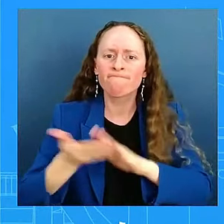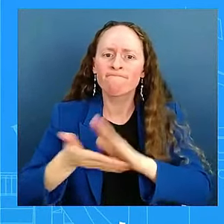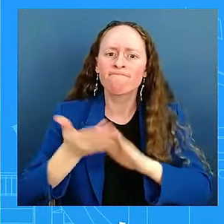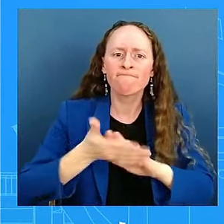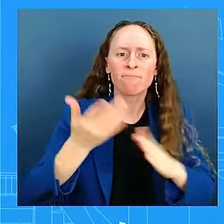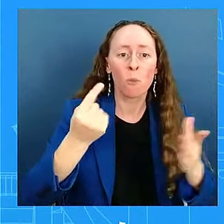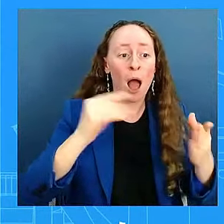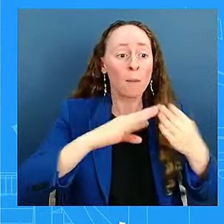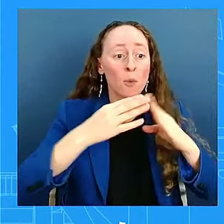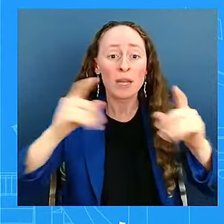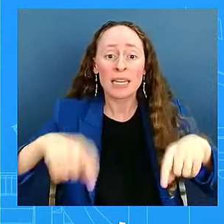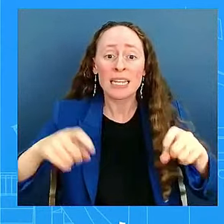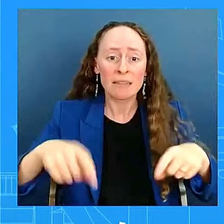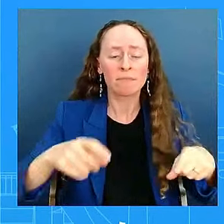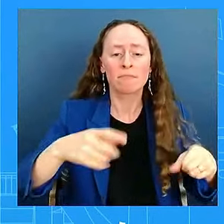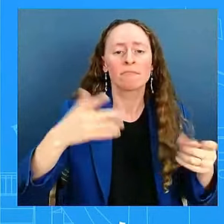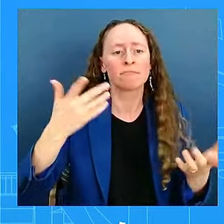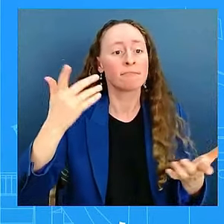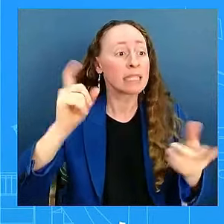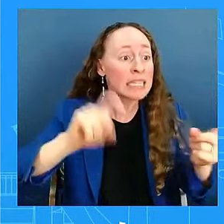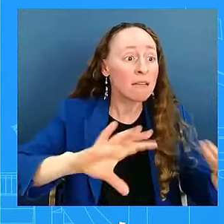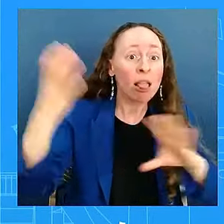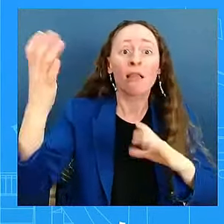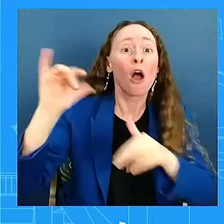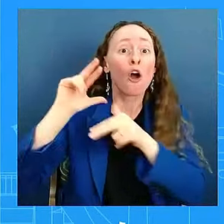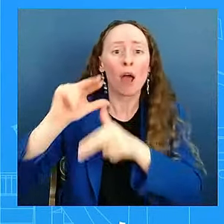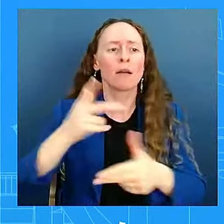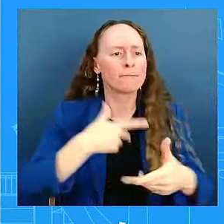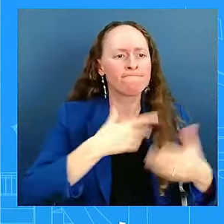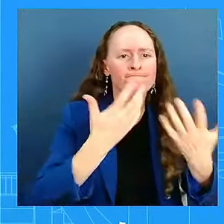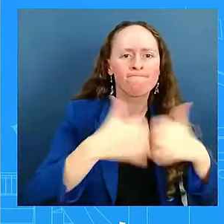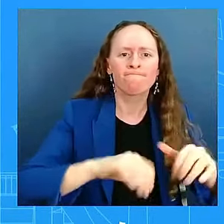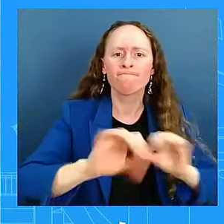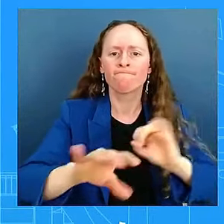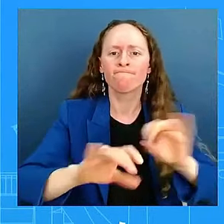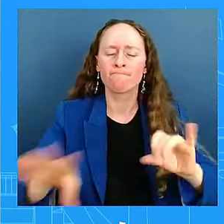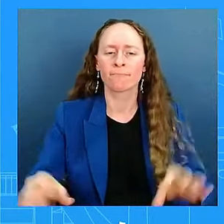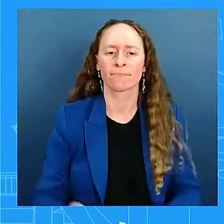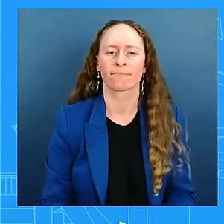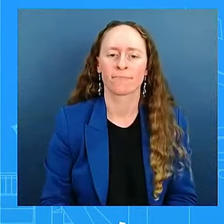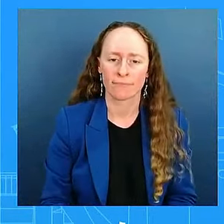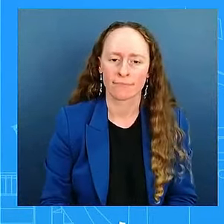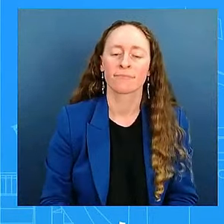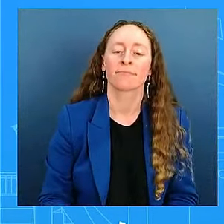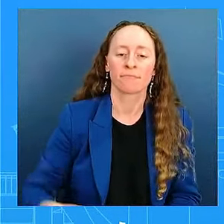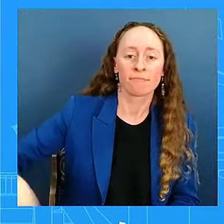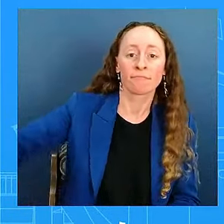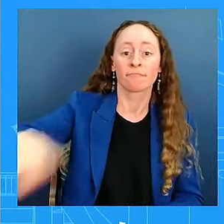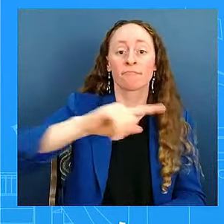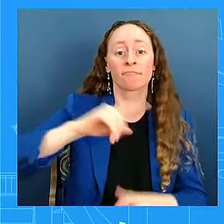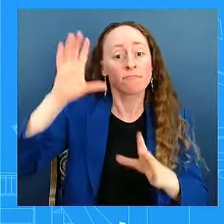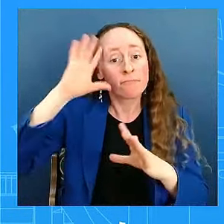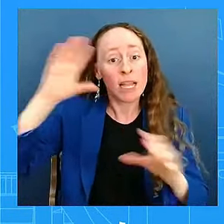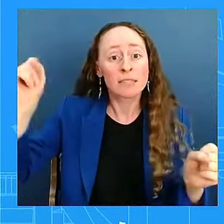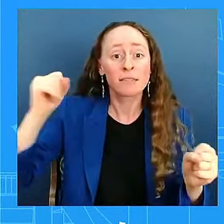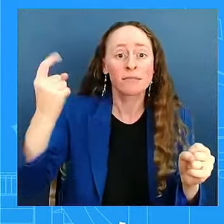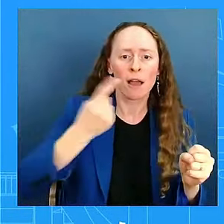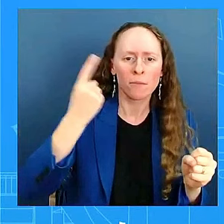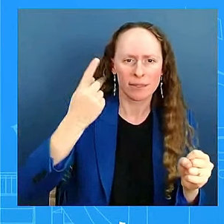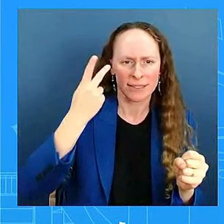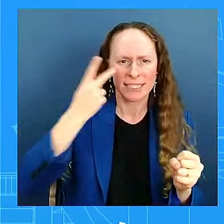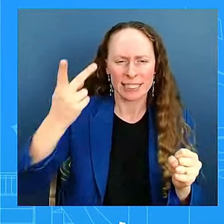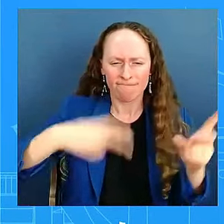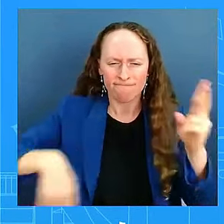of Hurricane Helene. Now this administration will be monitoring for any price gouging activity that benefits foreign